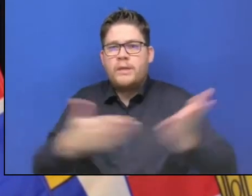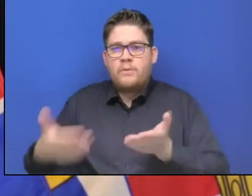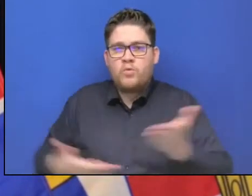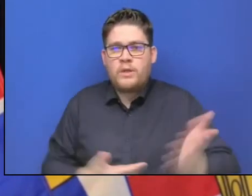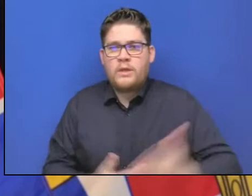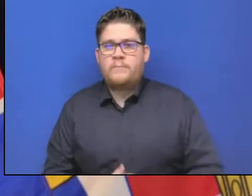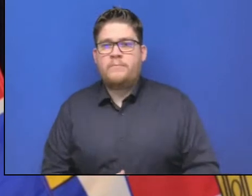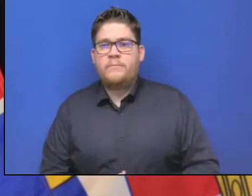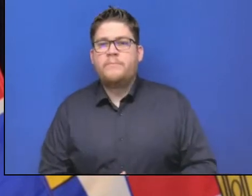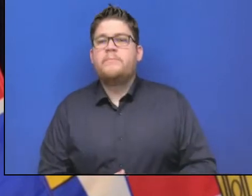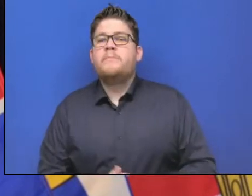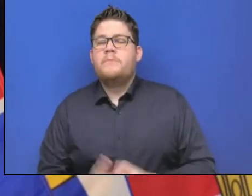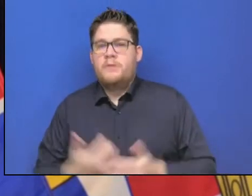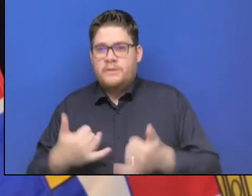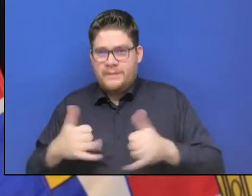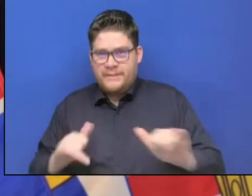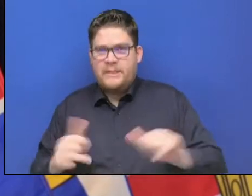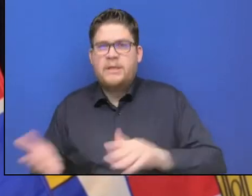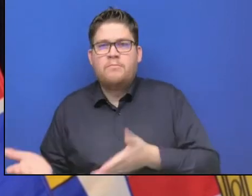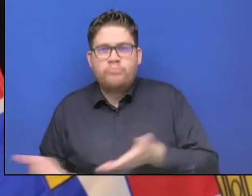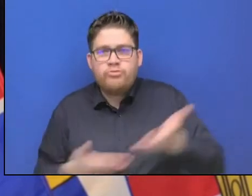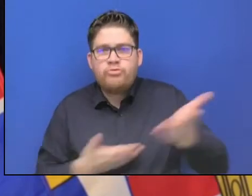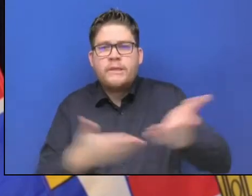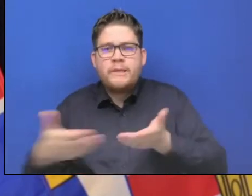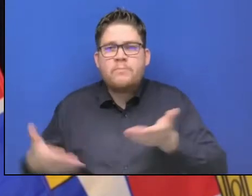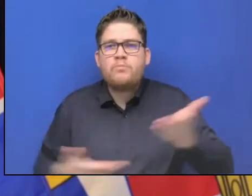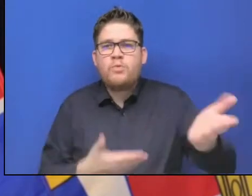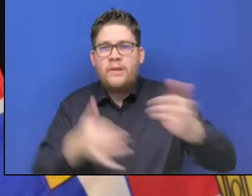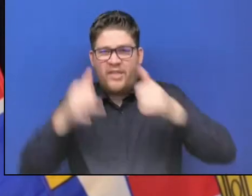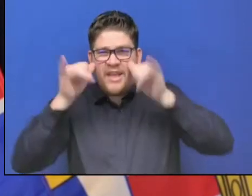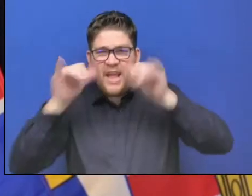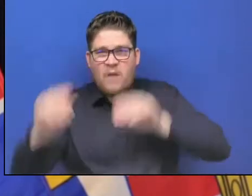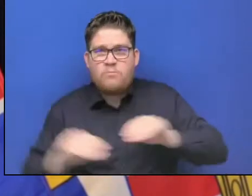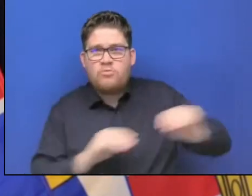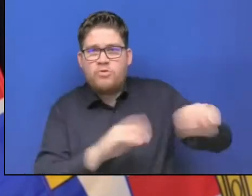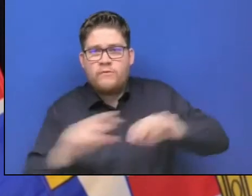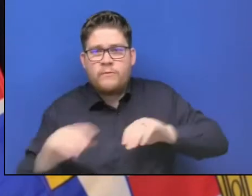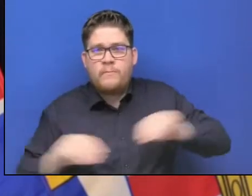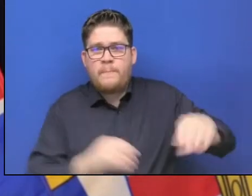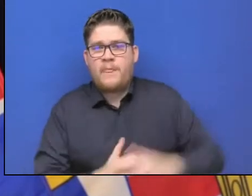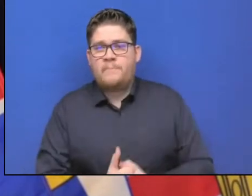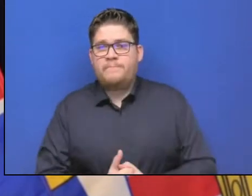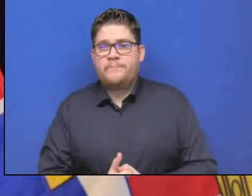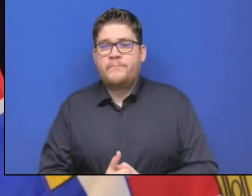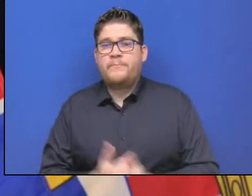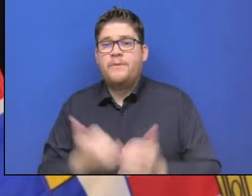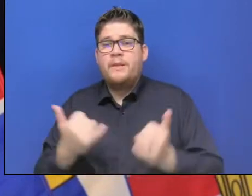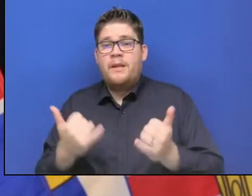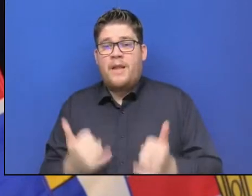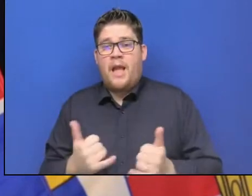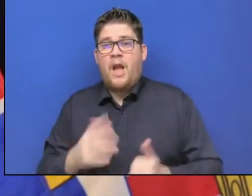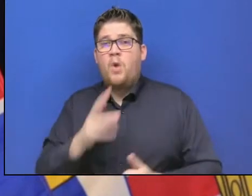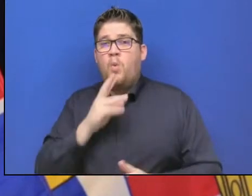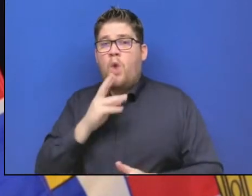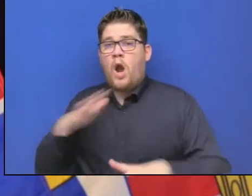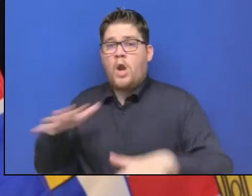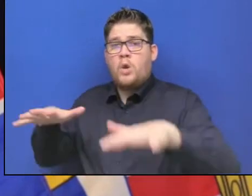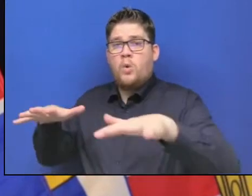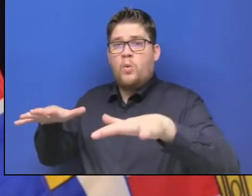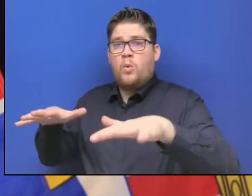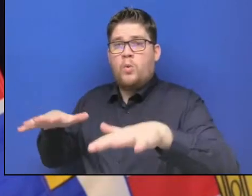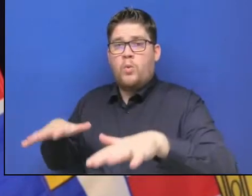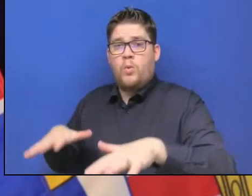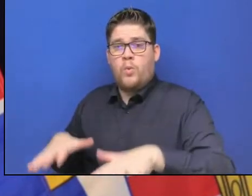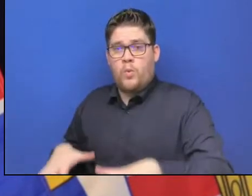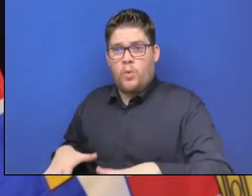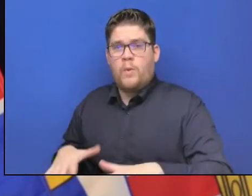to relocate animals back to their home barns as the water has been receding. I talked to him